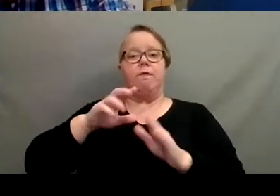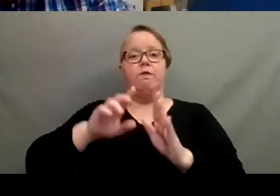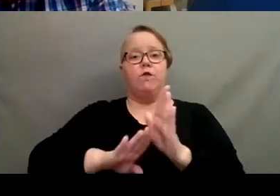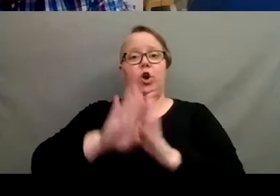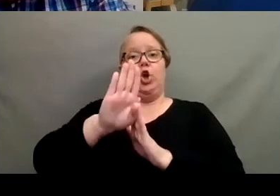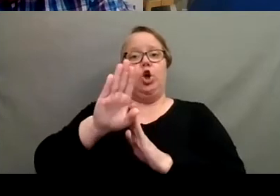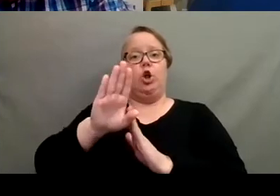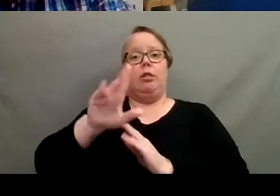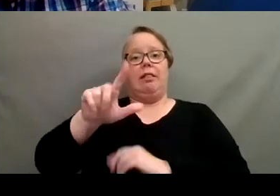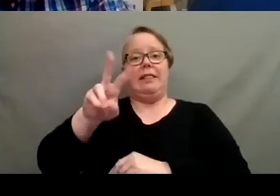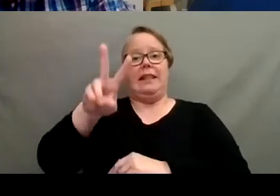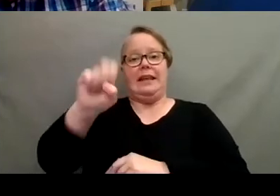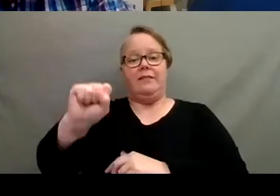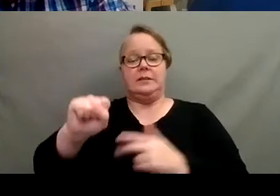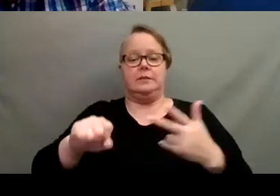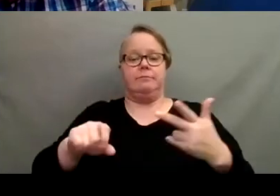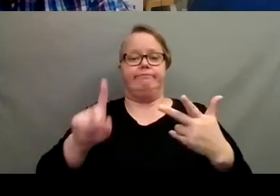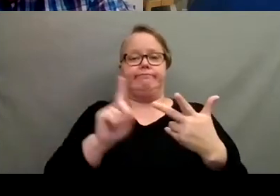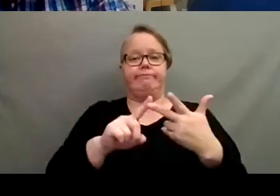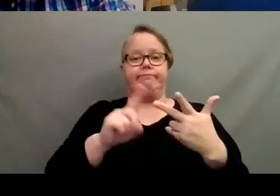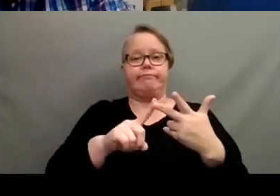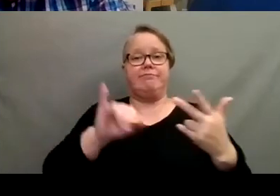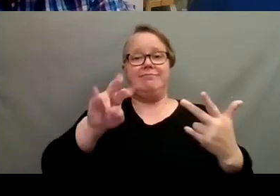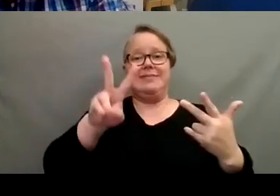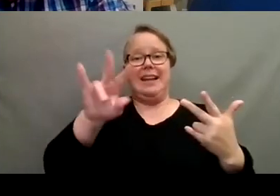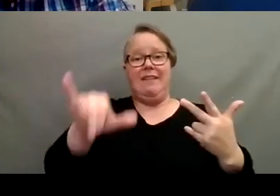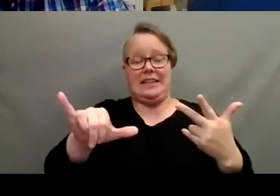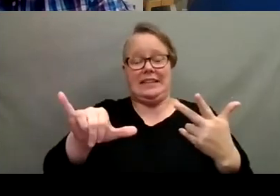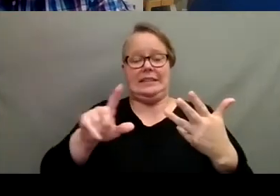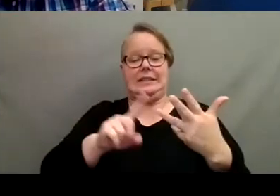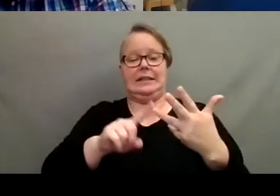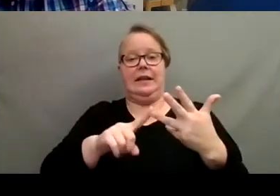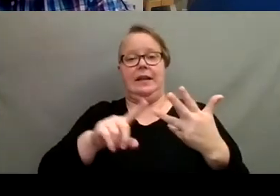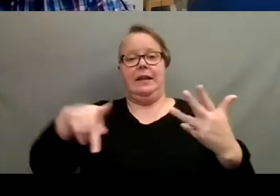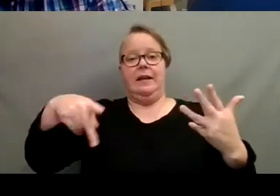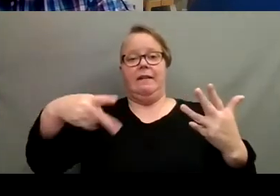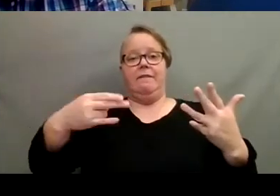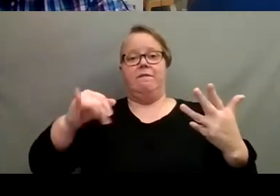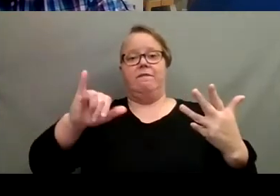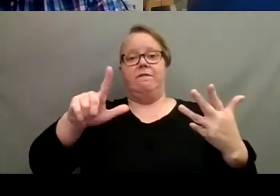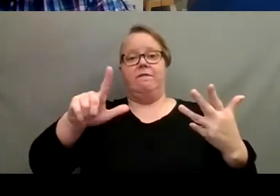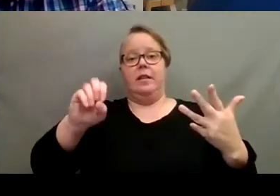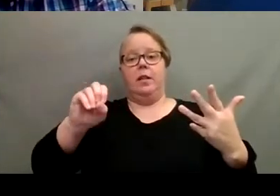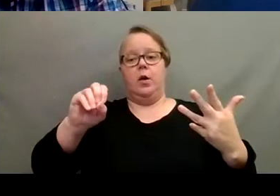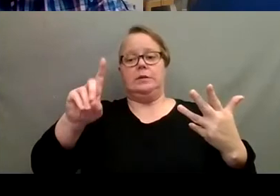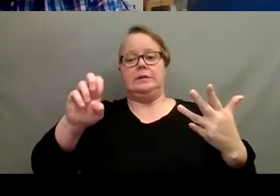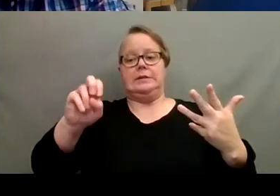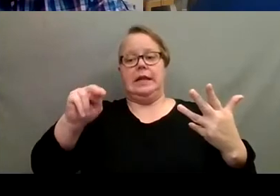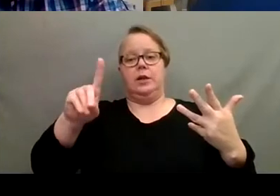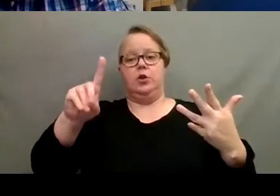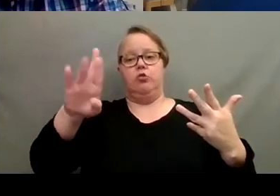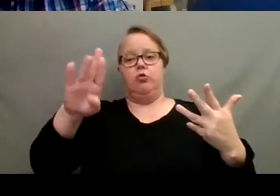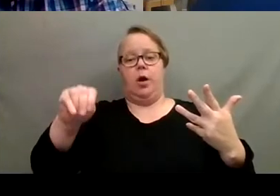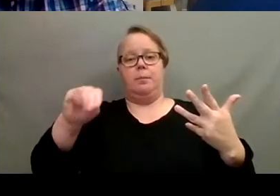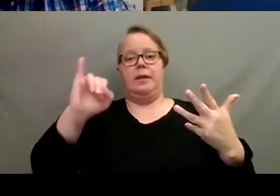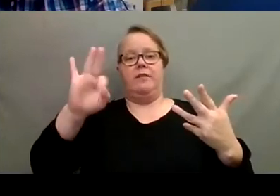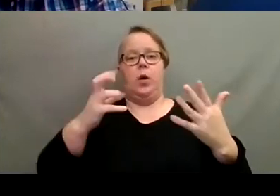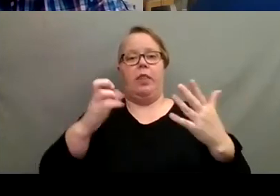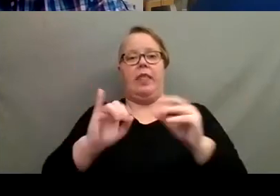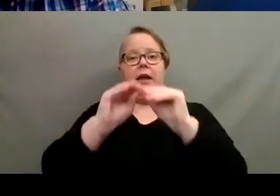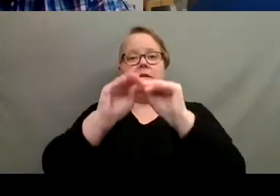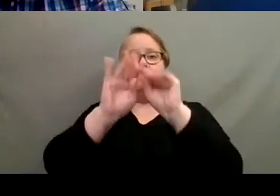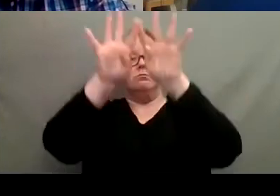philodendrons are another one that I love, especially if you want that kind of trailing coming down, uh, kind of growth.